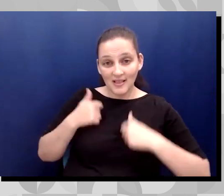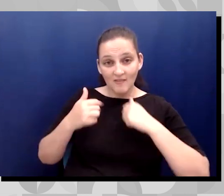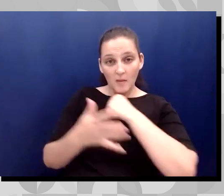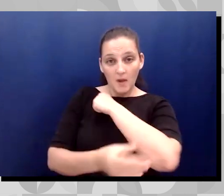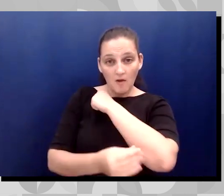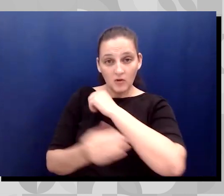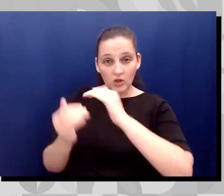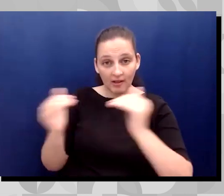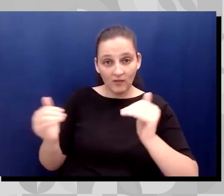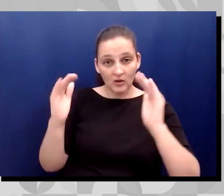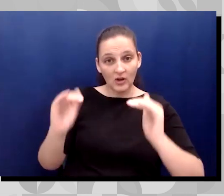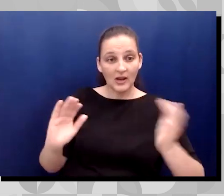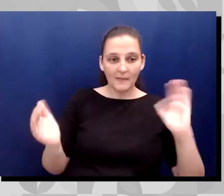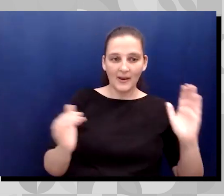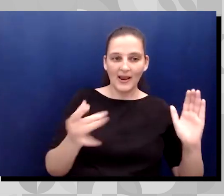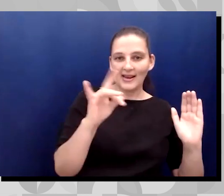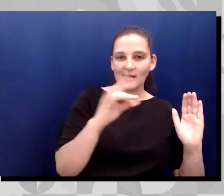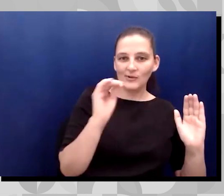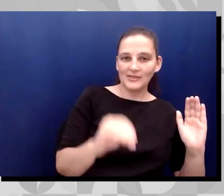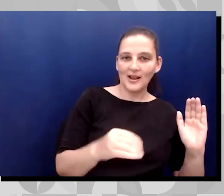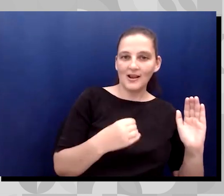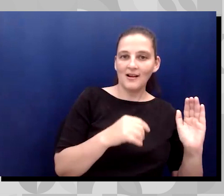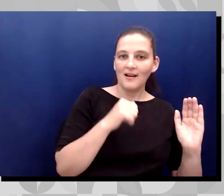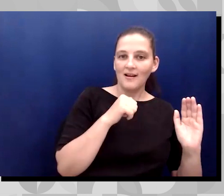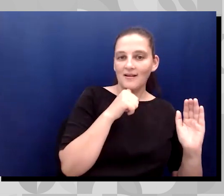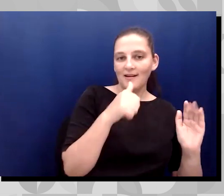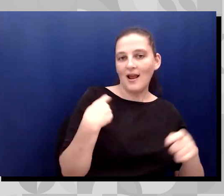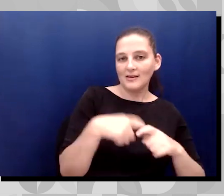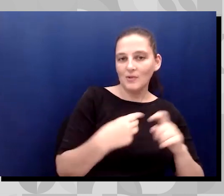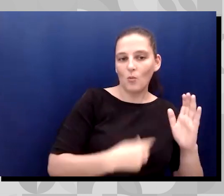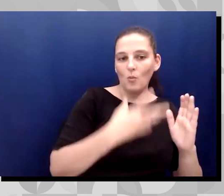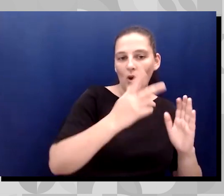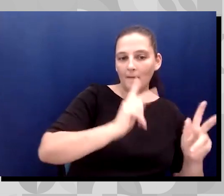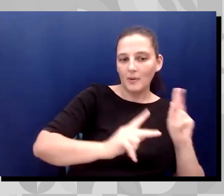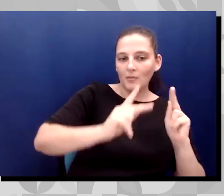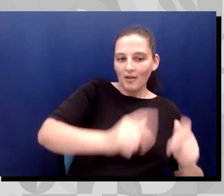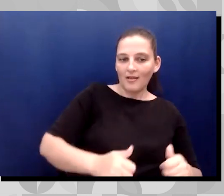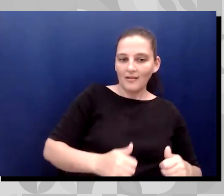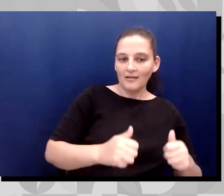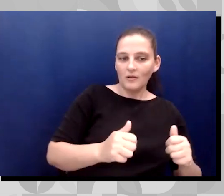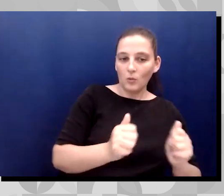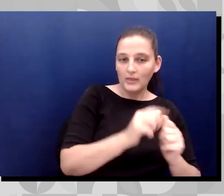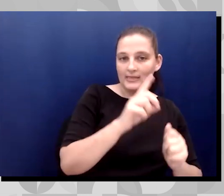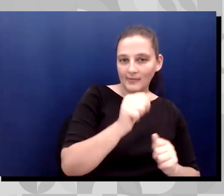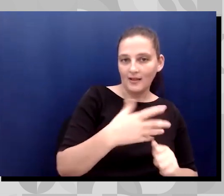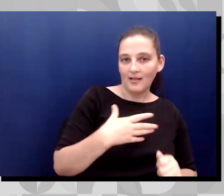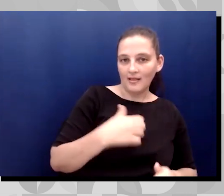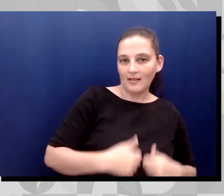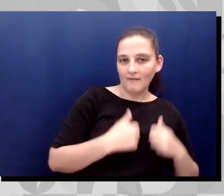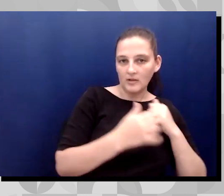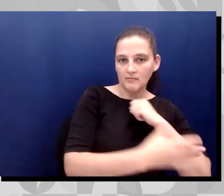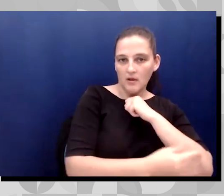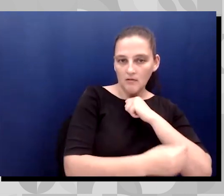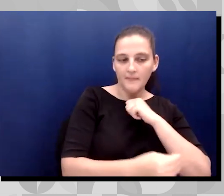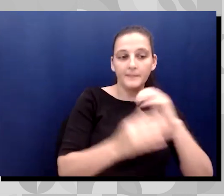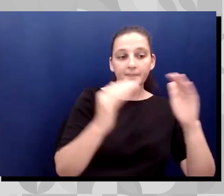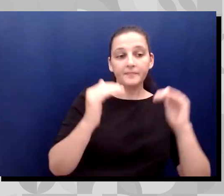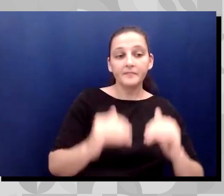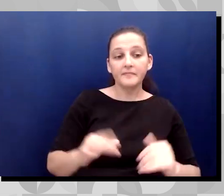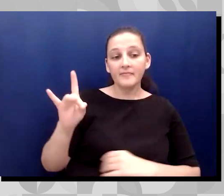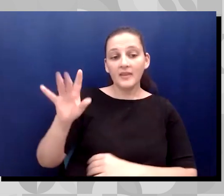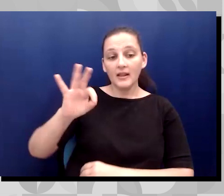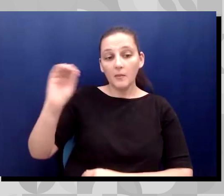non-Hispanic white people with a disability that live in poverty. And 89% of Hispanics with a disability have insurance